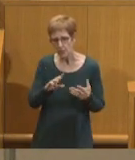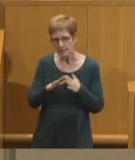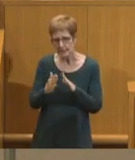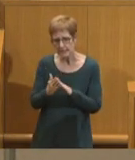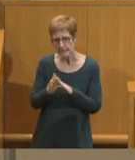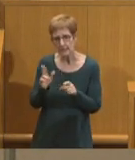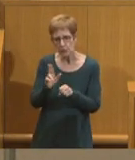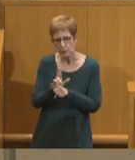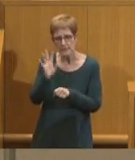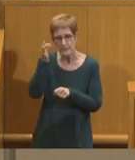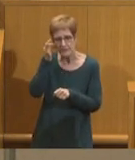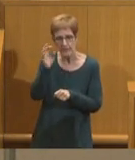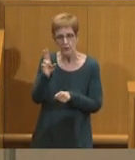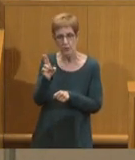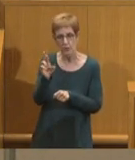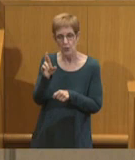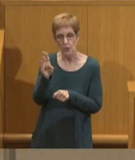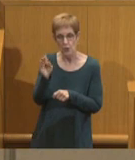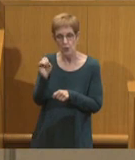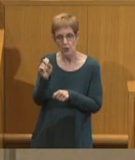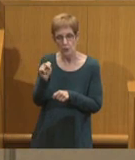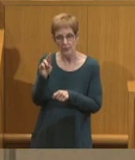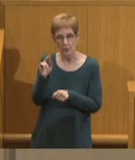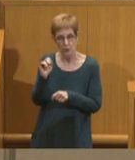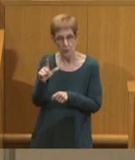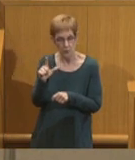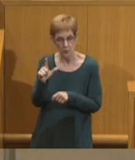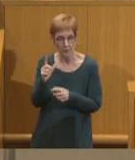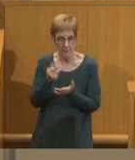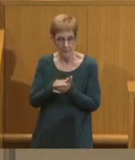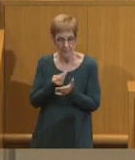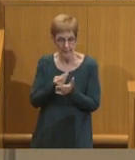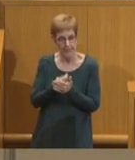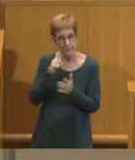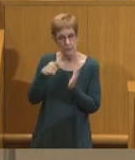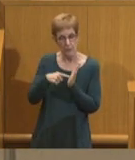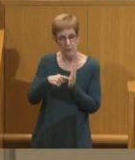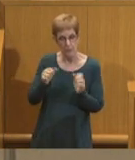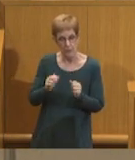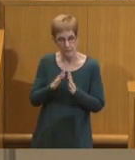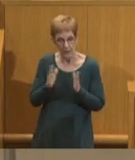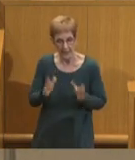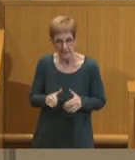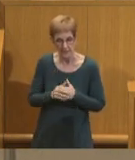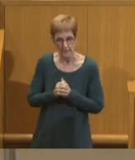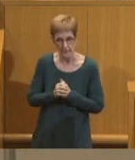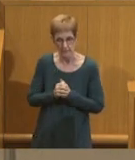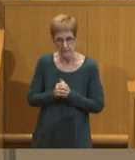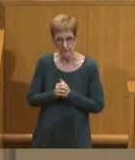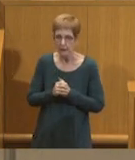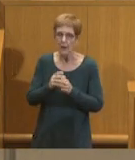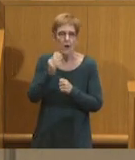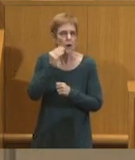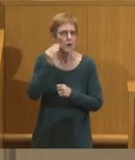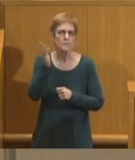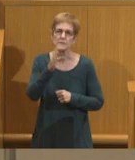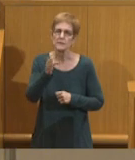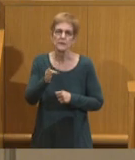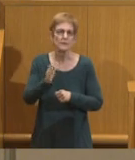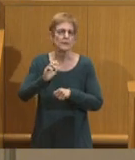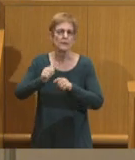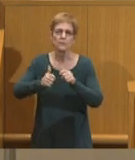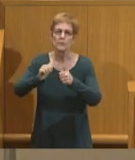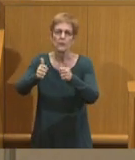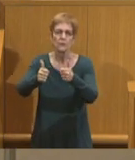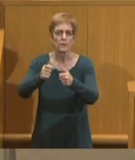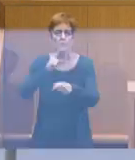used federal urban renewal money to build affordable housing here. No residences were ever built and